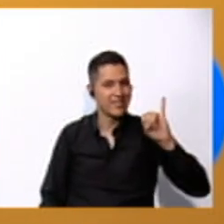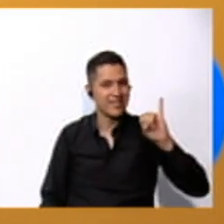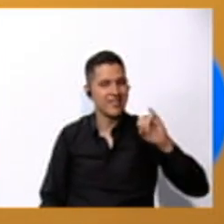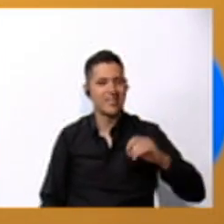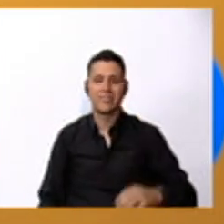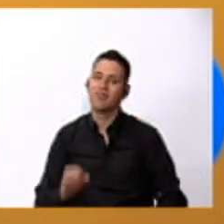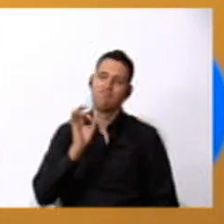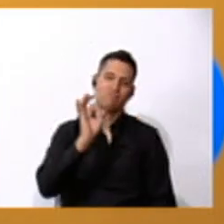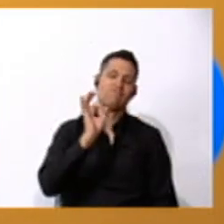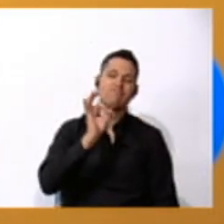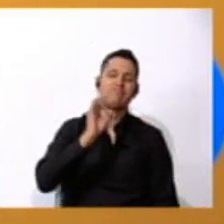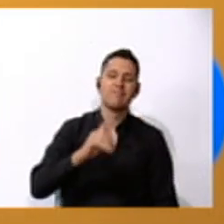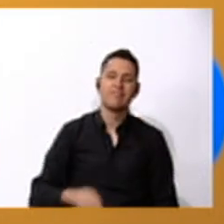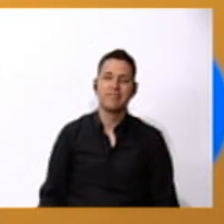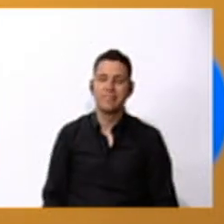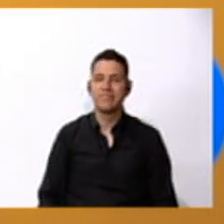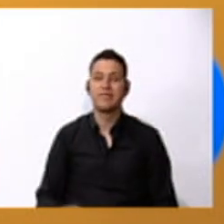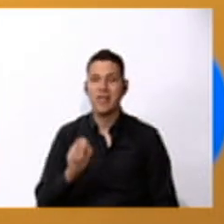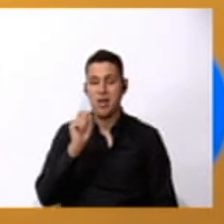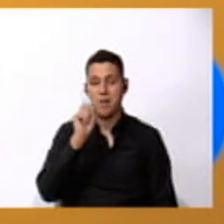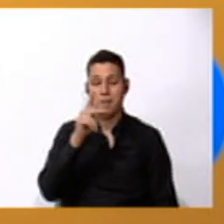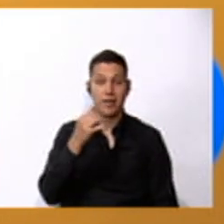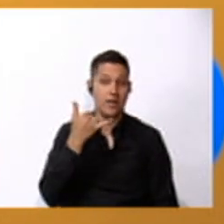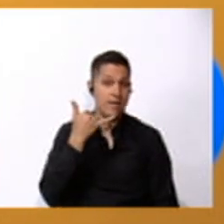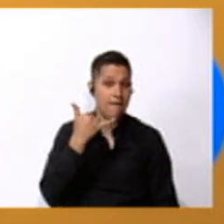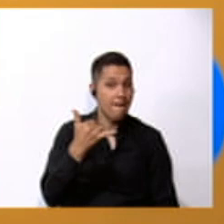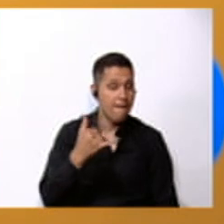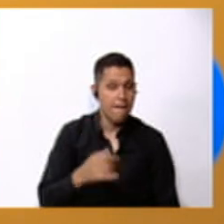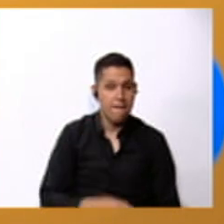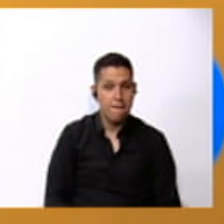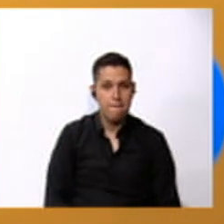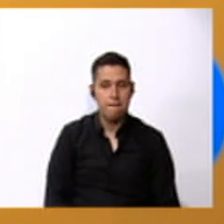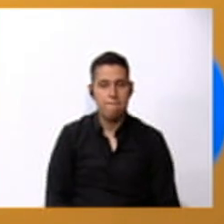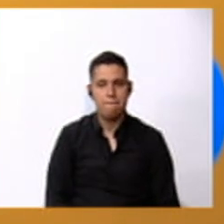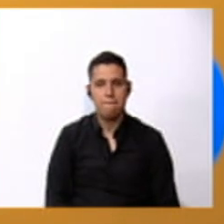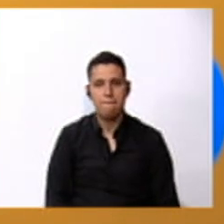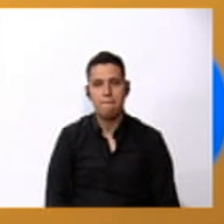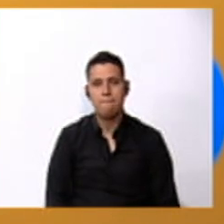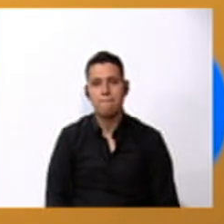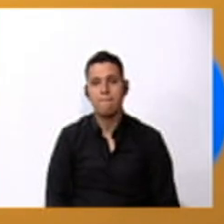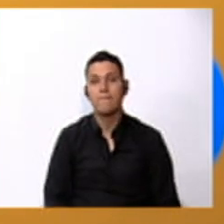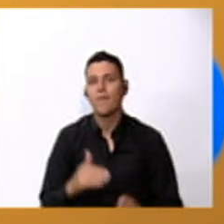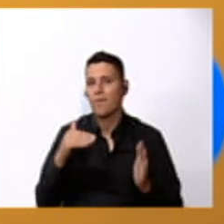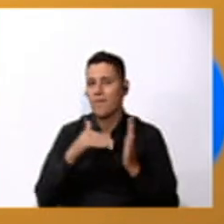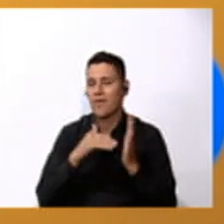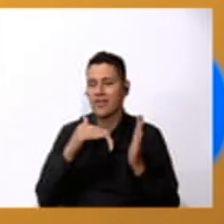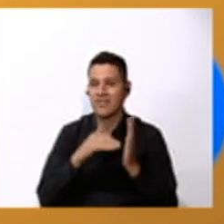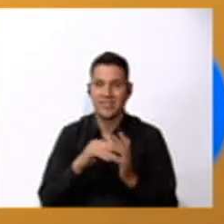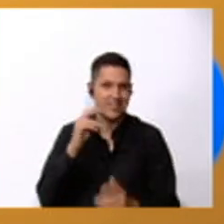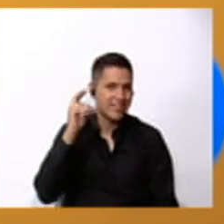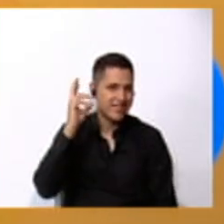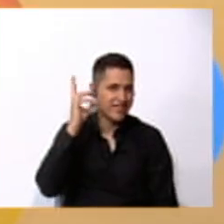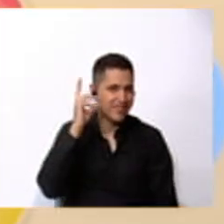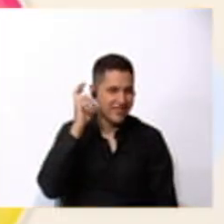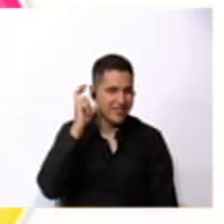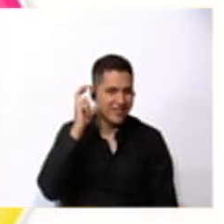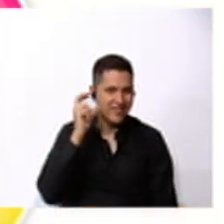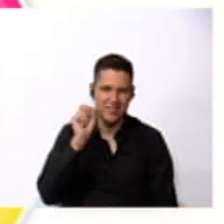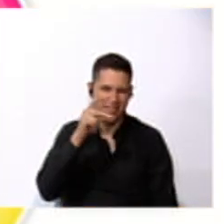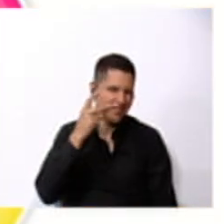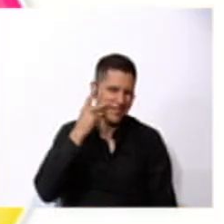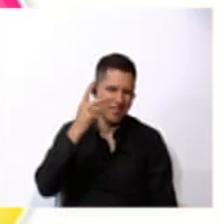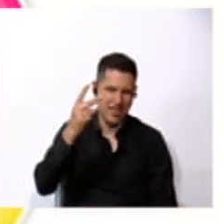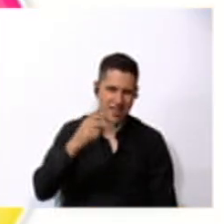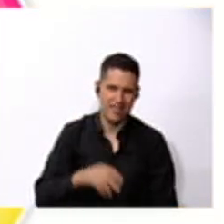Great. Let's see now. Let's for sounds. Okay, let's check.